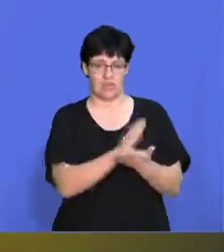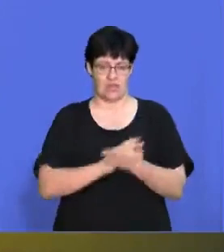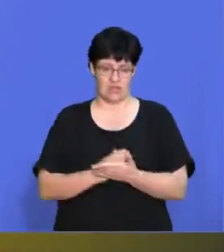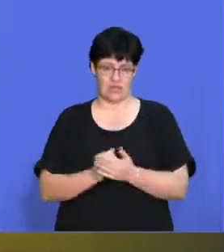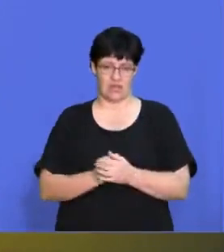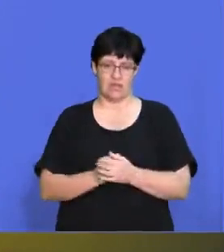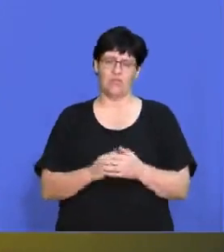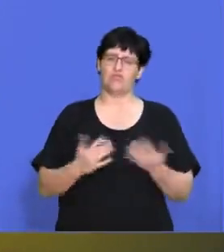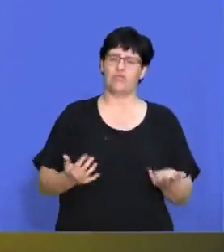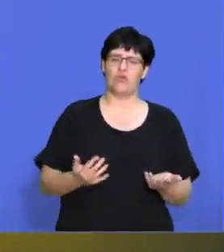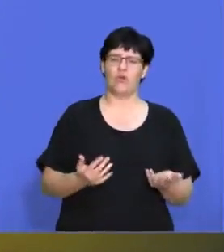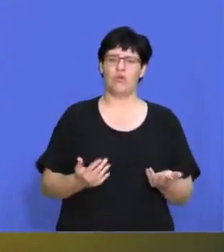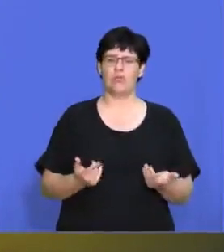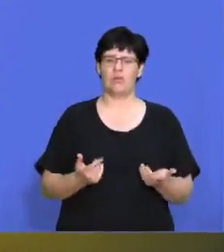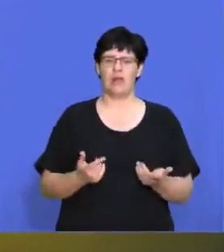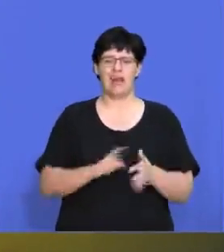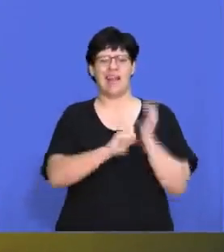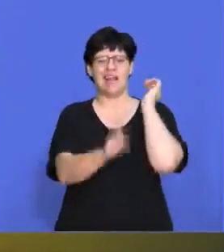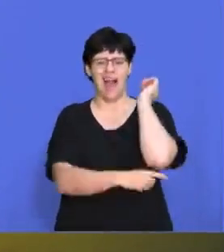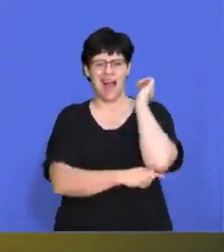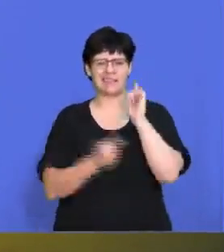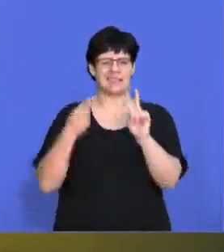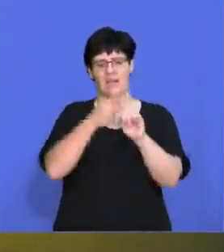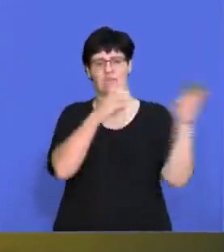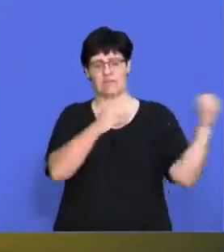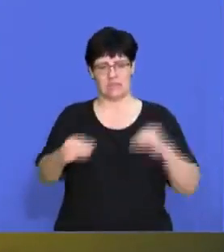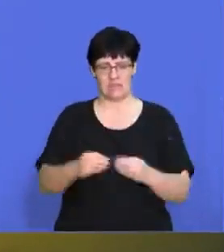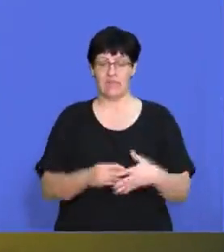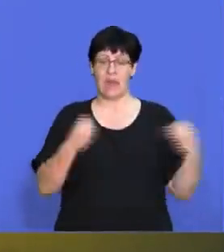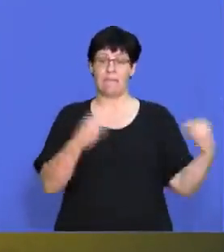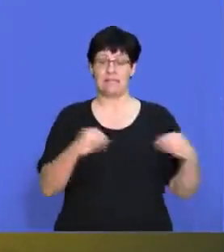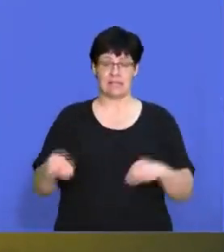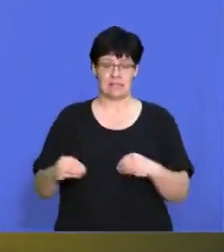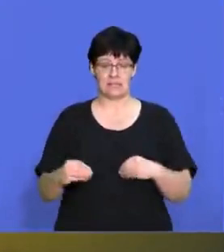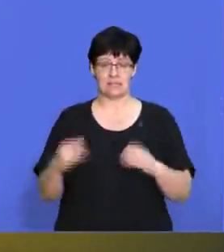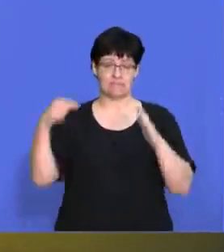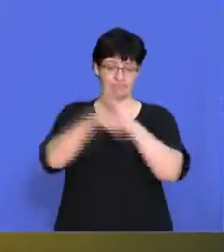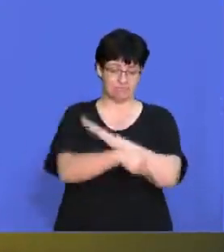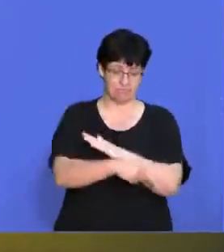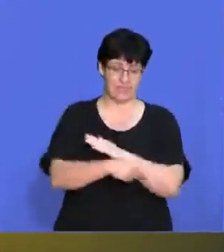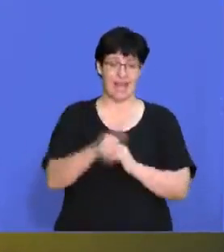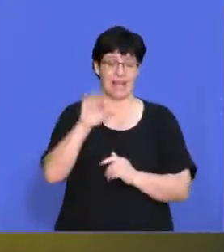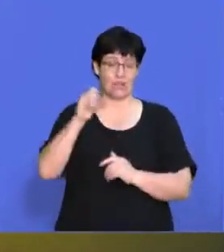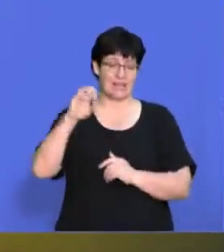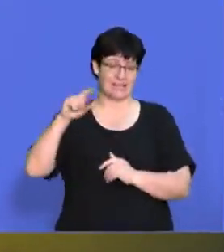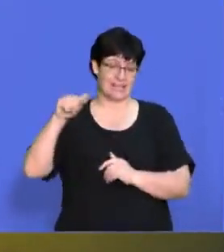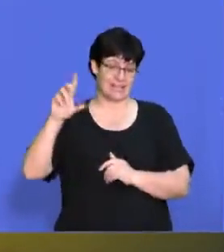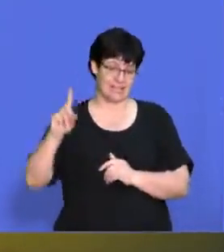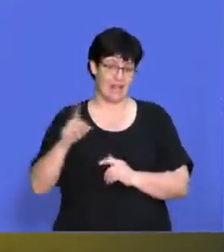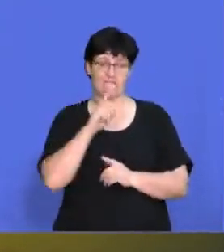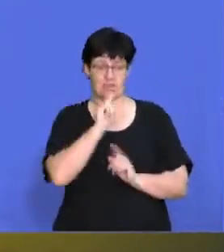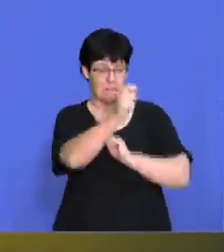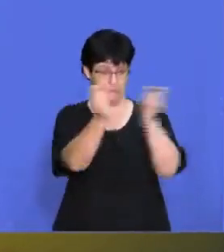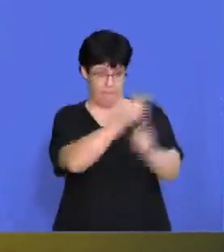So it's a last resort for a company. So when a company gets liquidated, they first will pay off all their